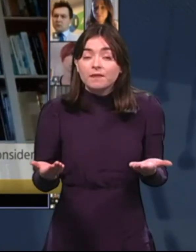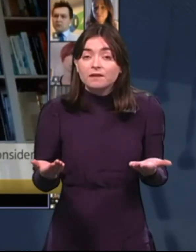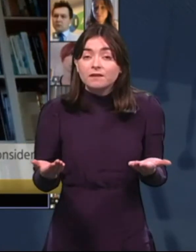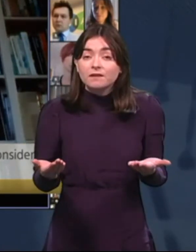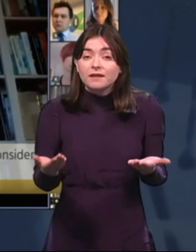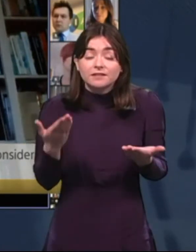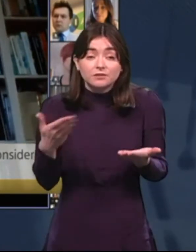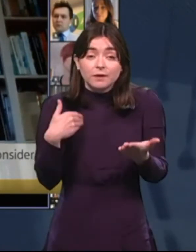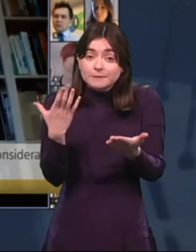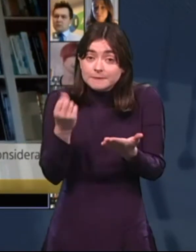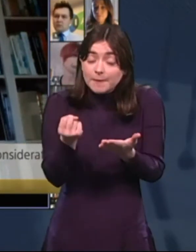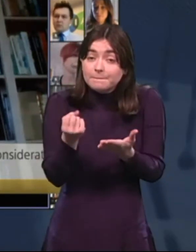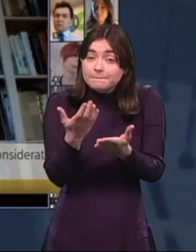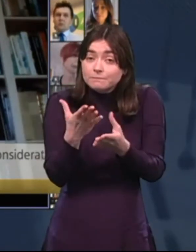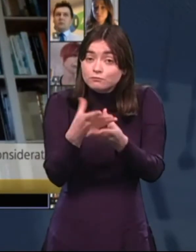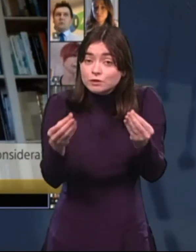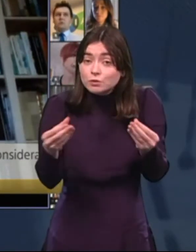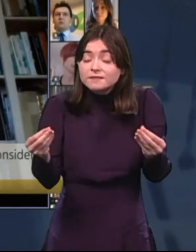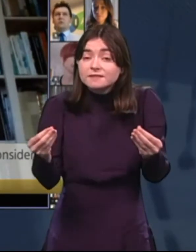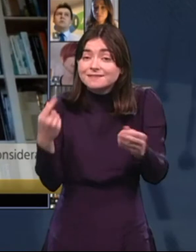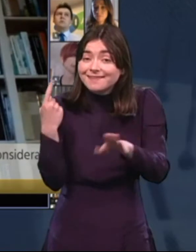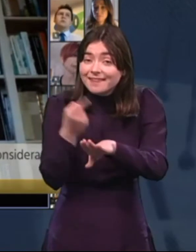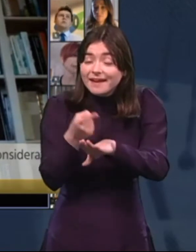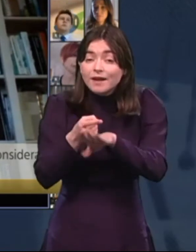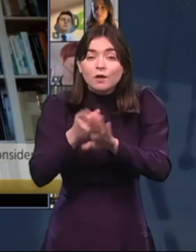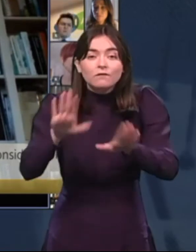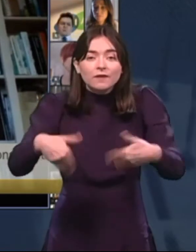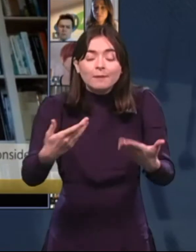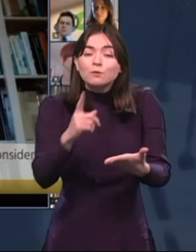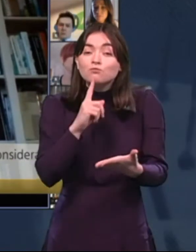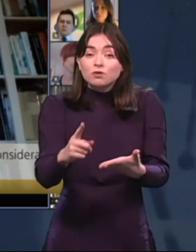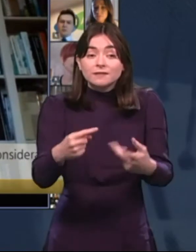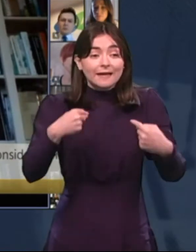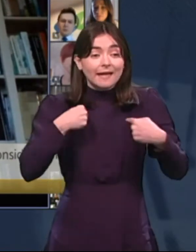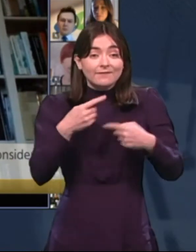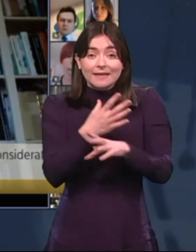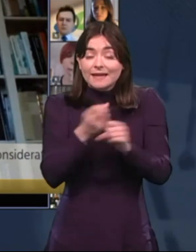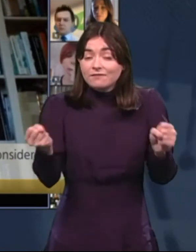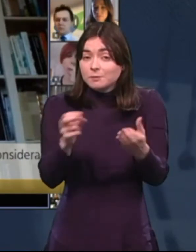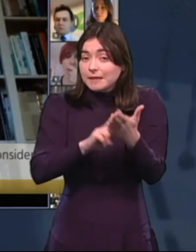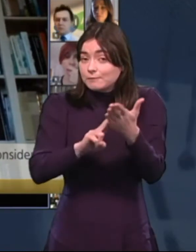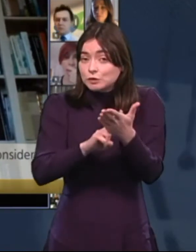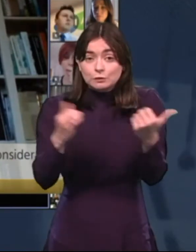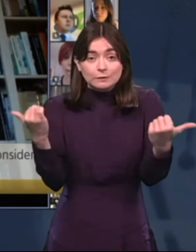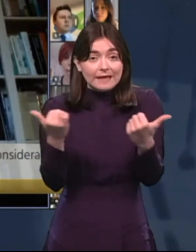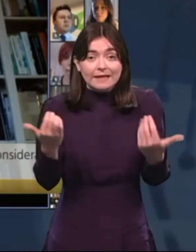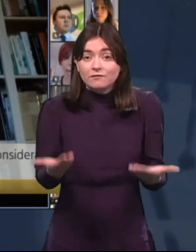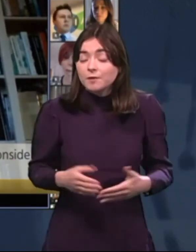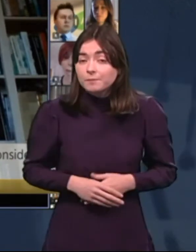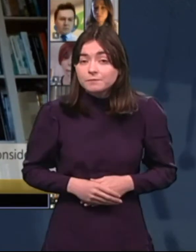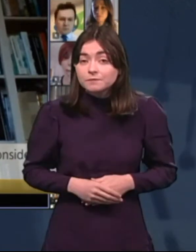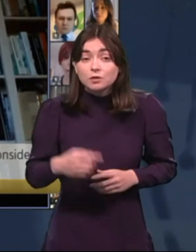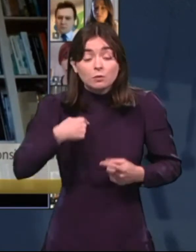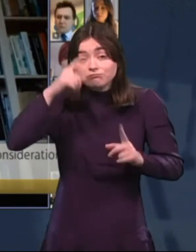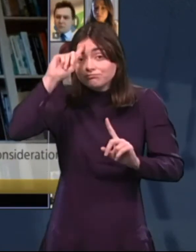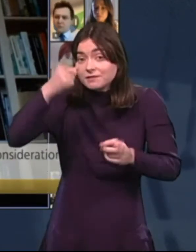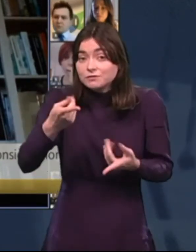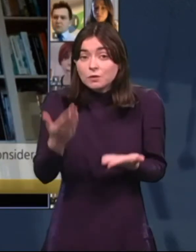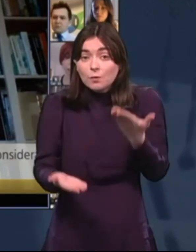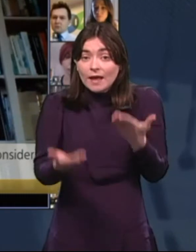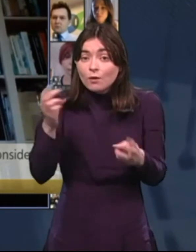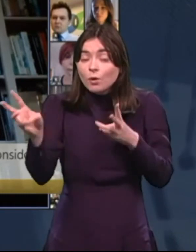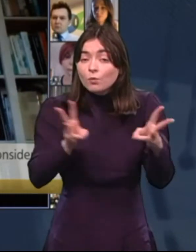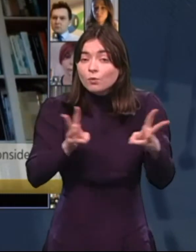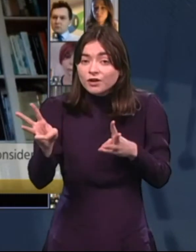some resources available. But, personally, I've never been able to avail of them, so I don't quite know how that